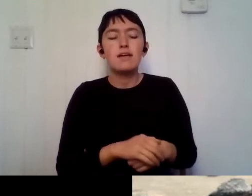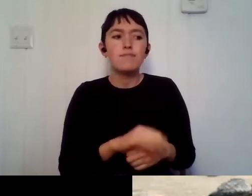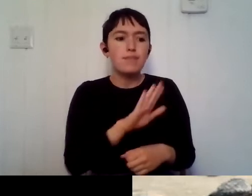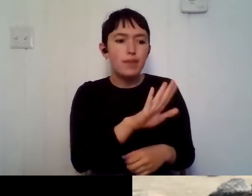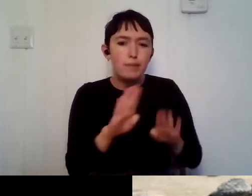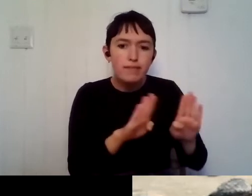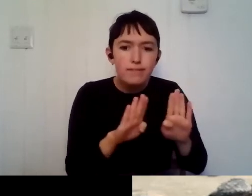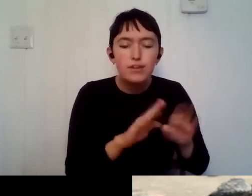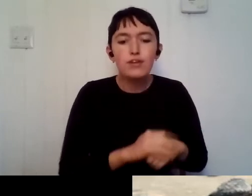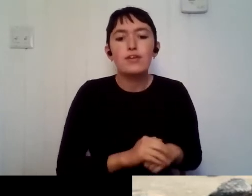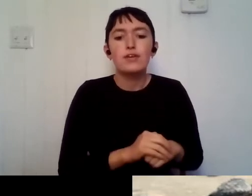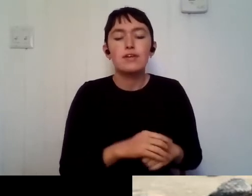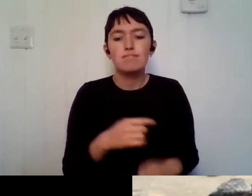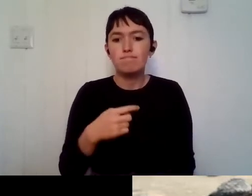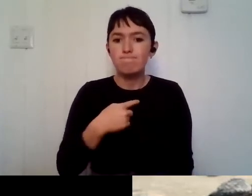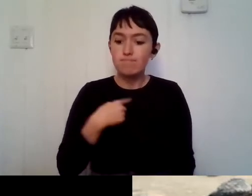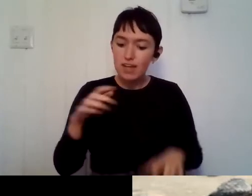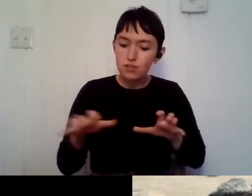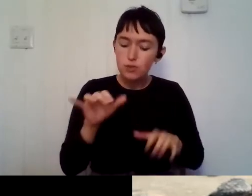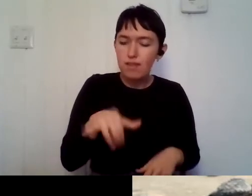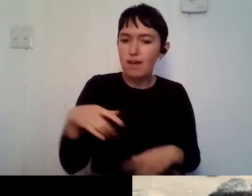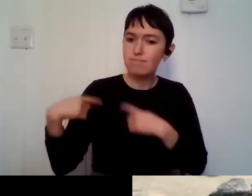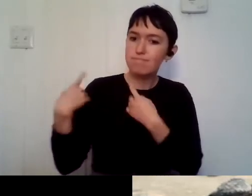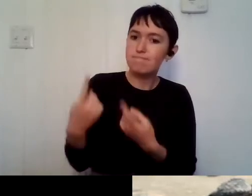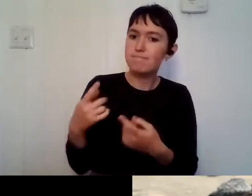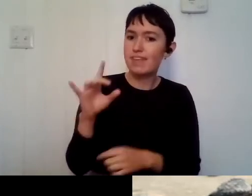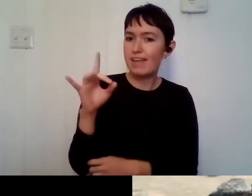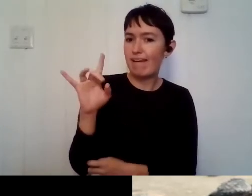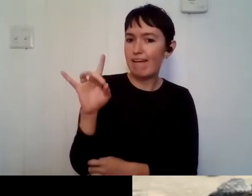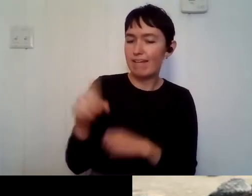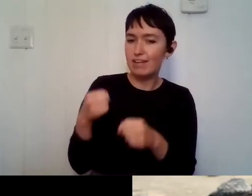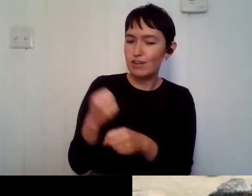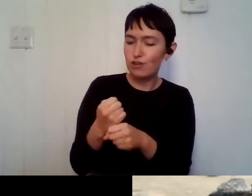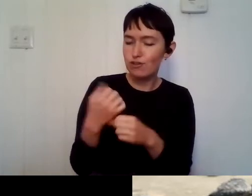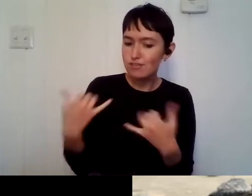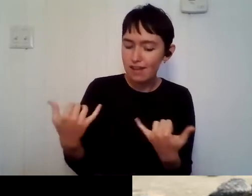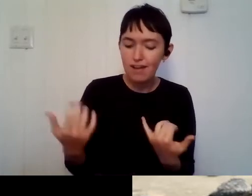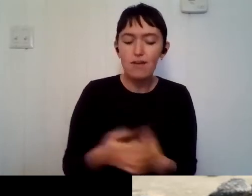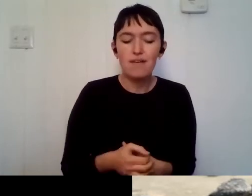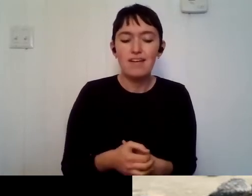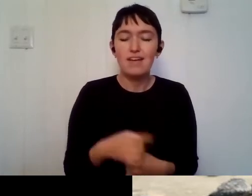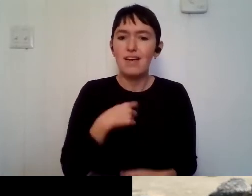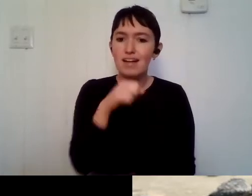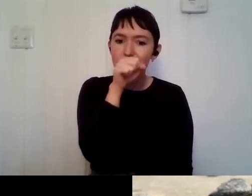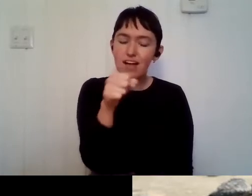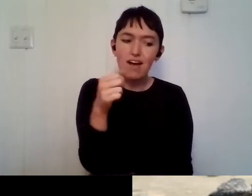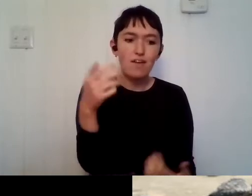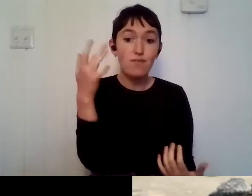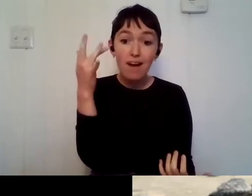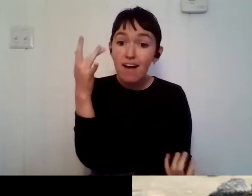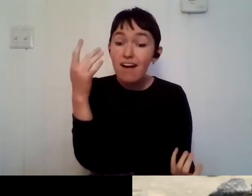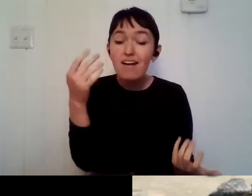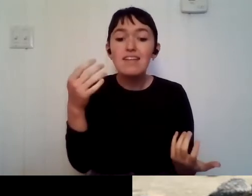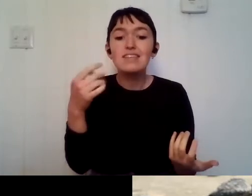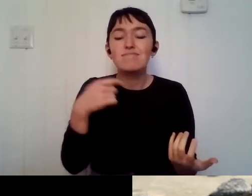I've been doing it for over eight years now. Um, I love it one, um, because I get to work outside pretty much every day. And